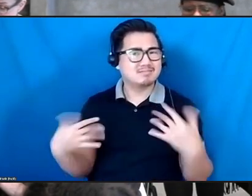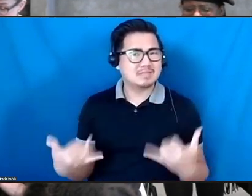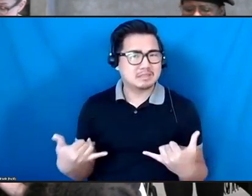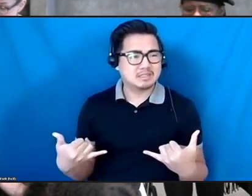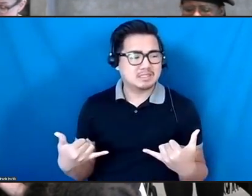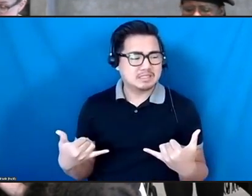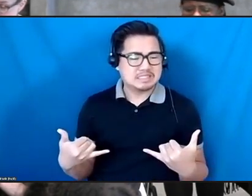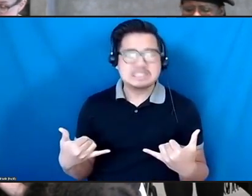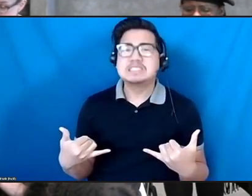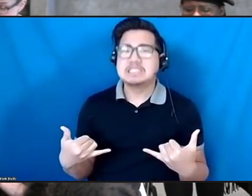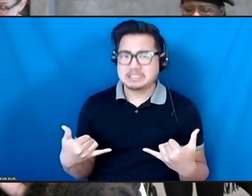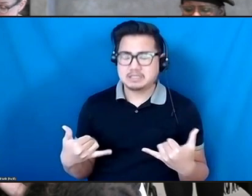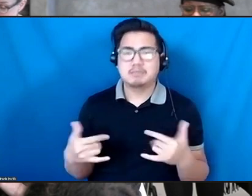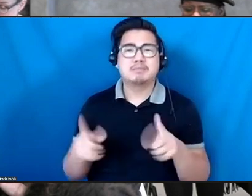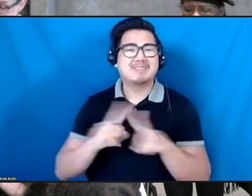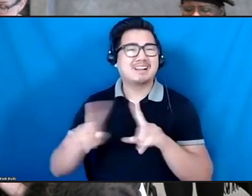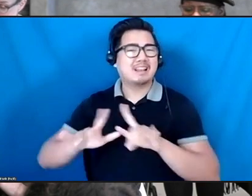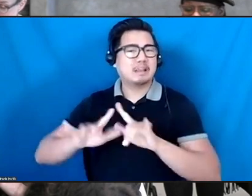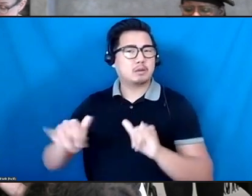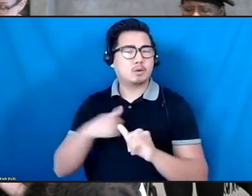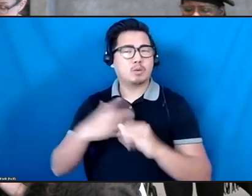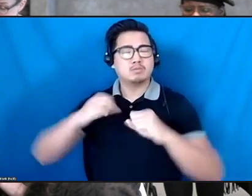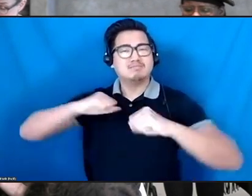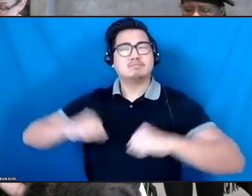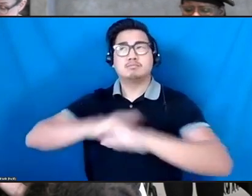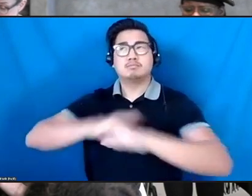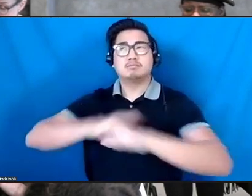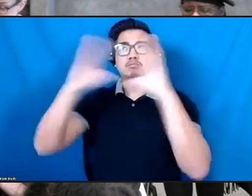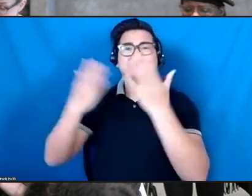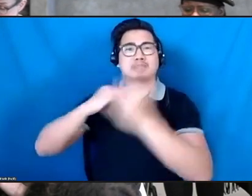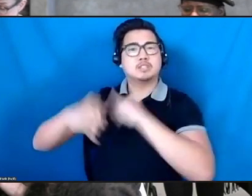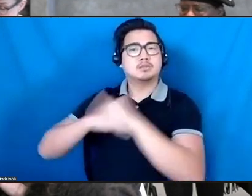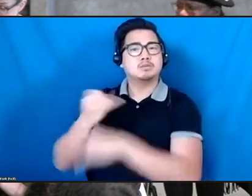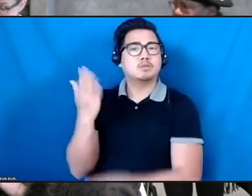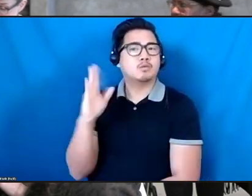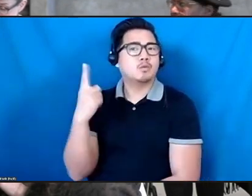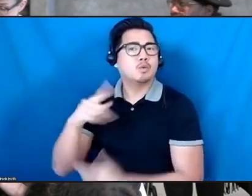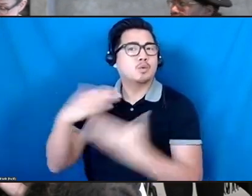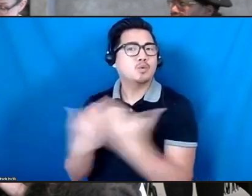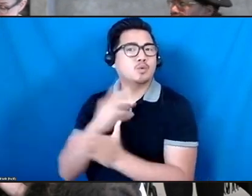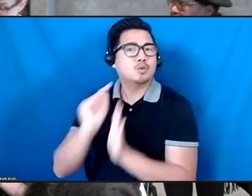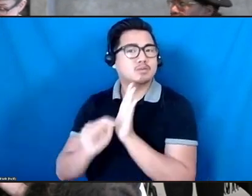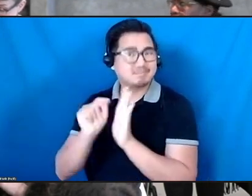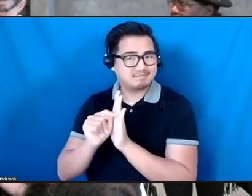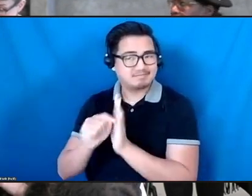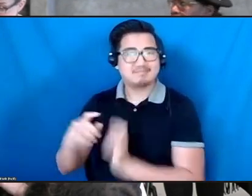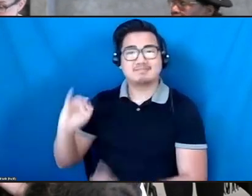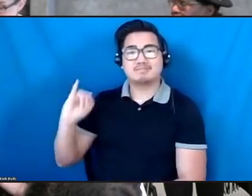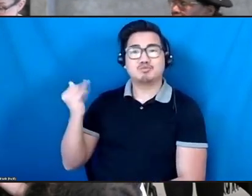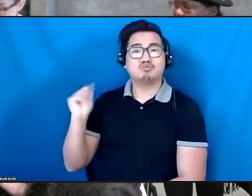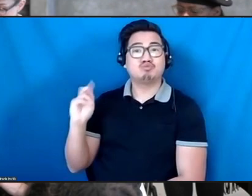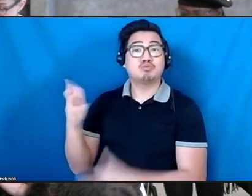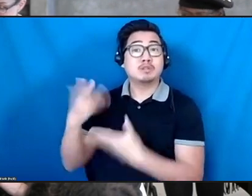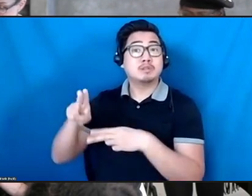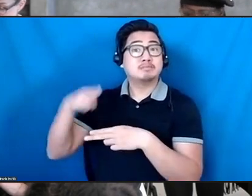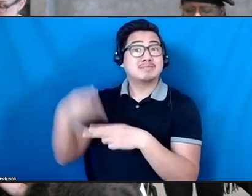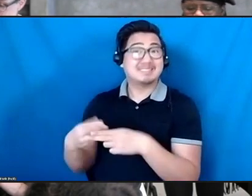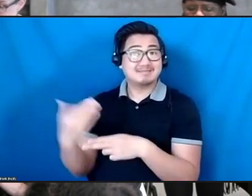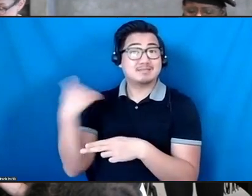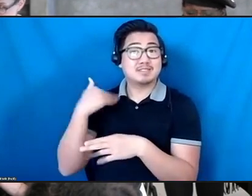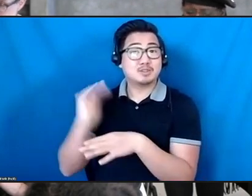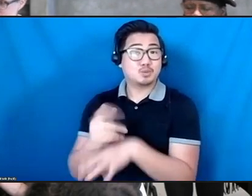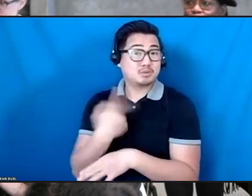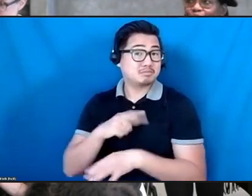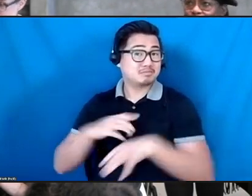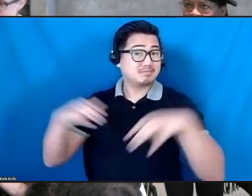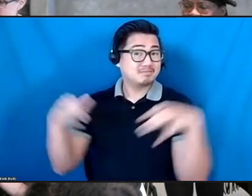reimagine international presenting for a new age. And as Jamie mentioned last night, for the first time, we were all together after